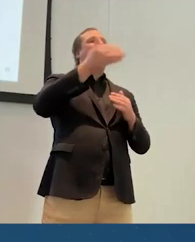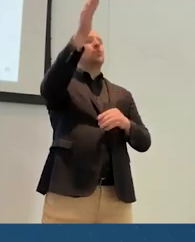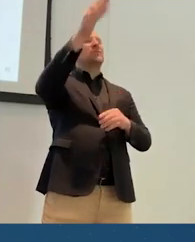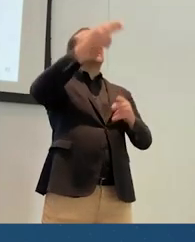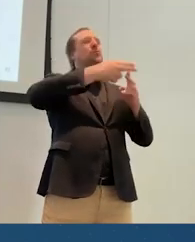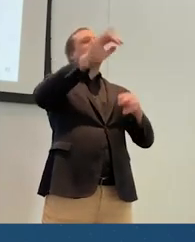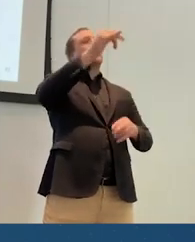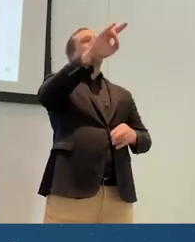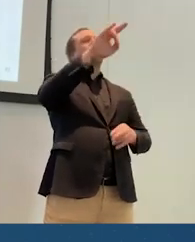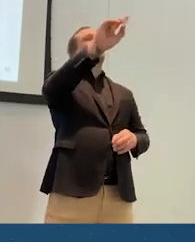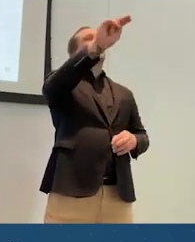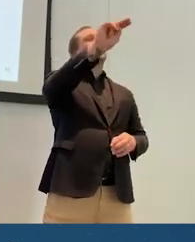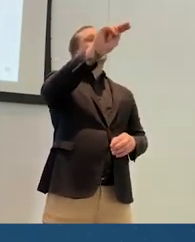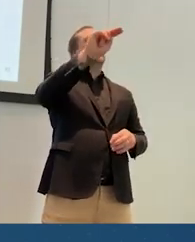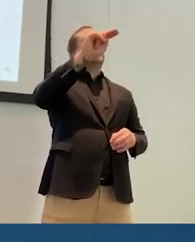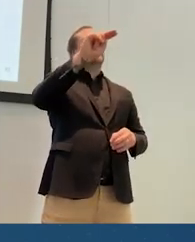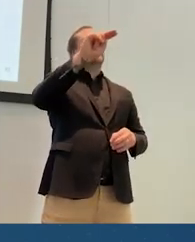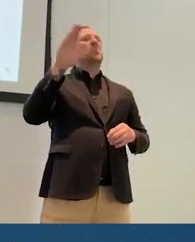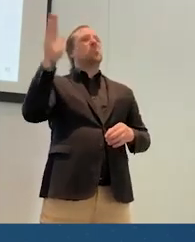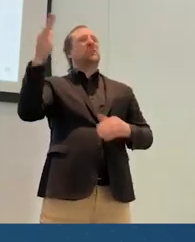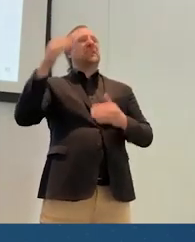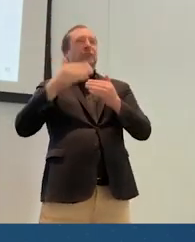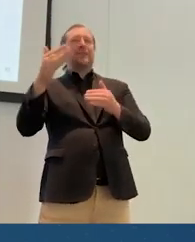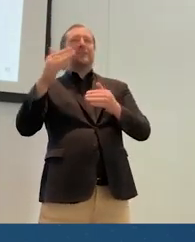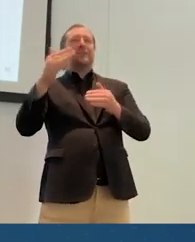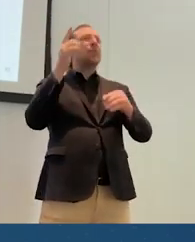momentarily. But we want to hear from you.